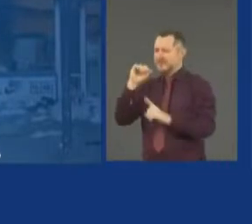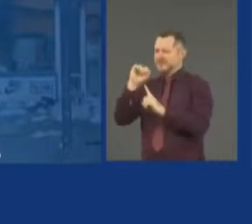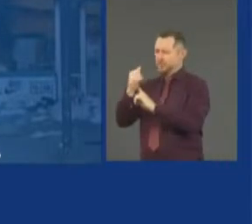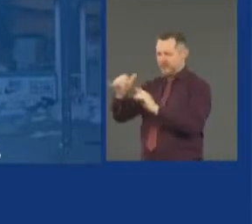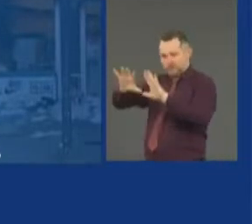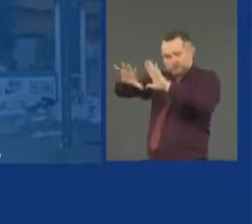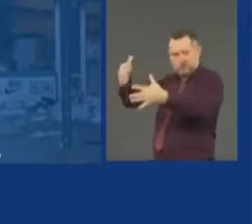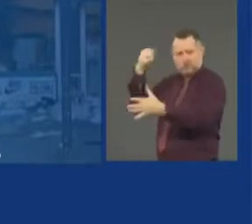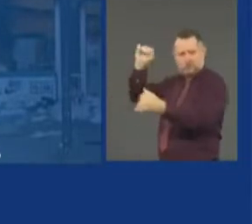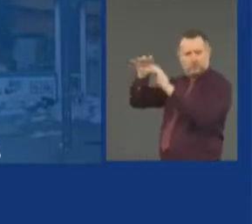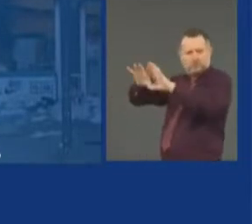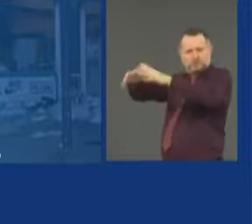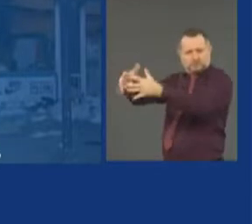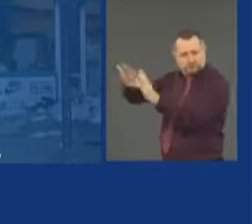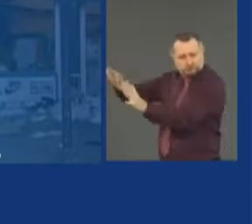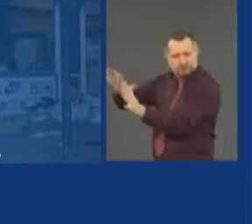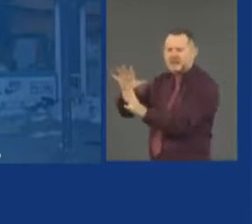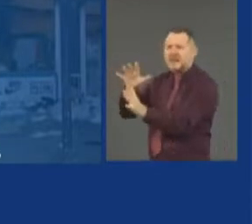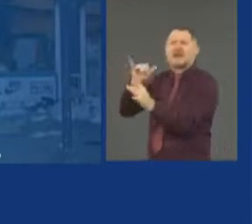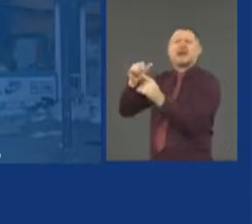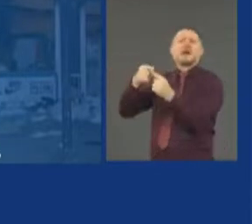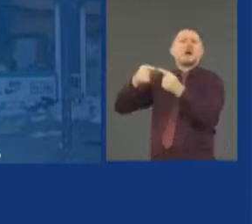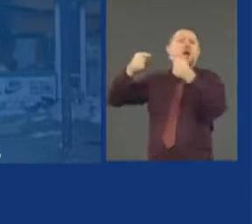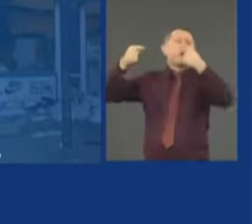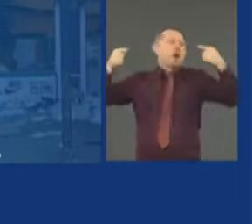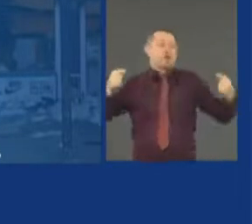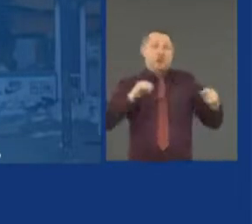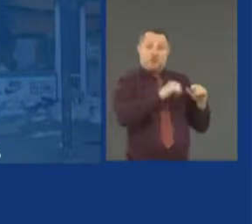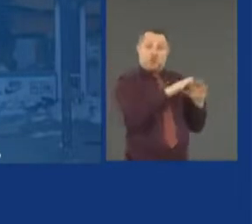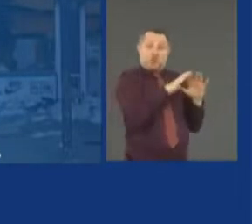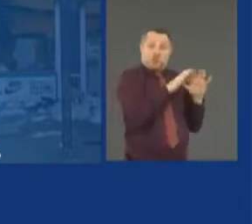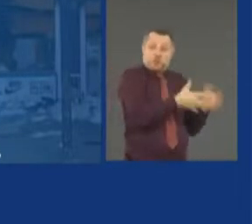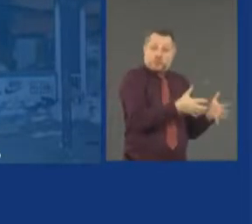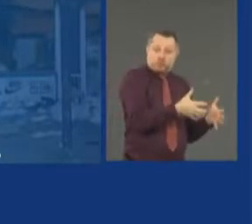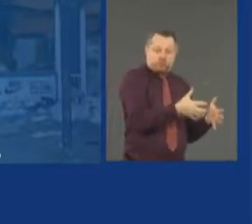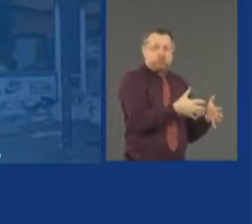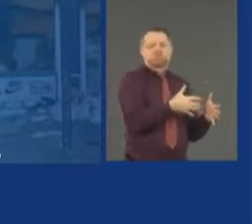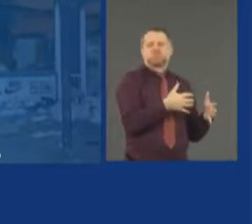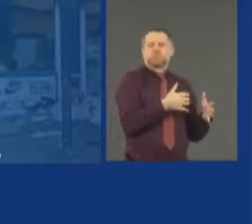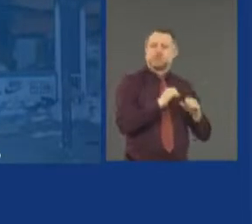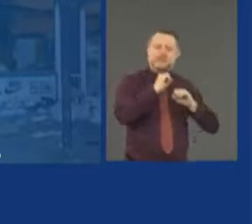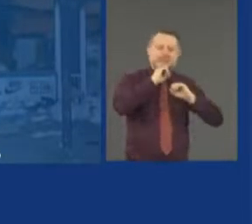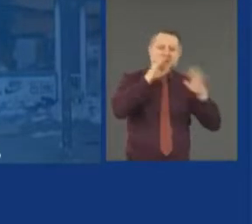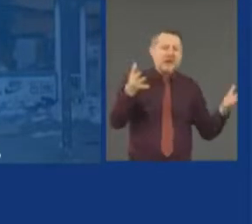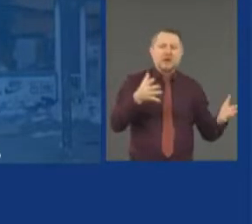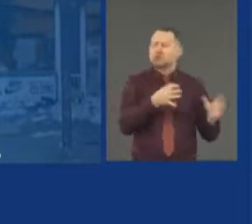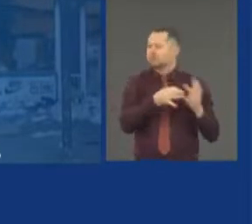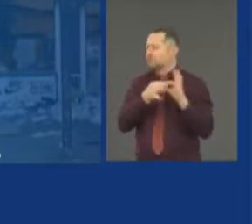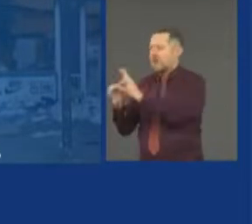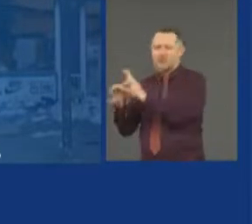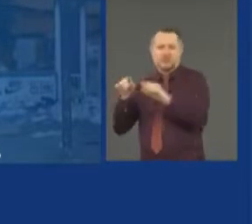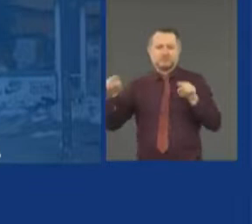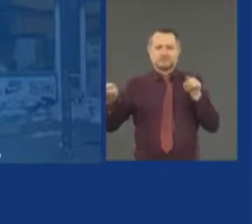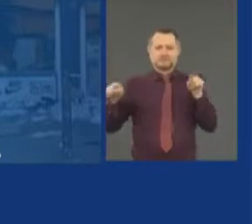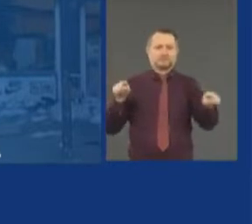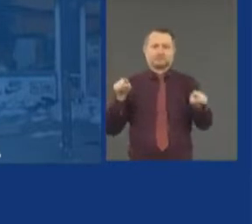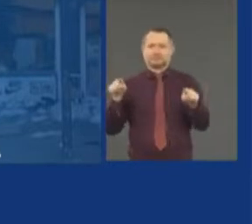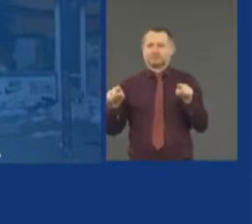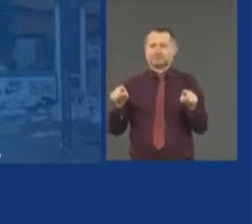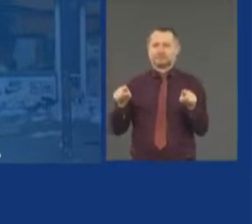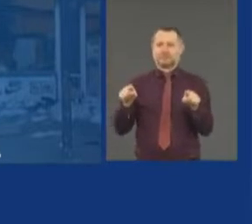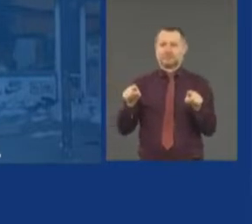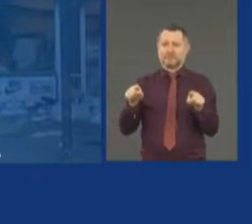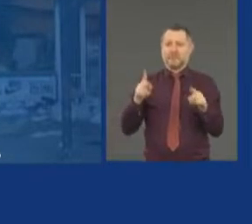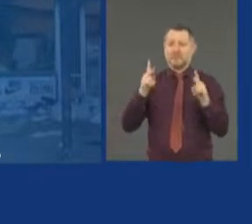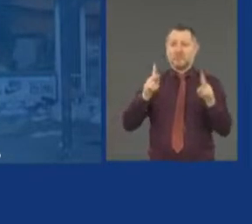There's a totally different situation that has nothing to do with the protesters. People see this moment